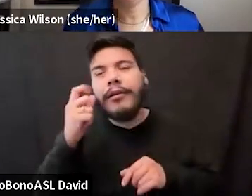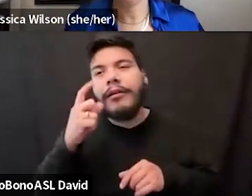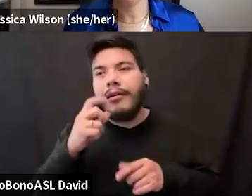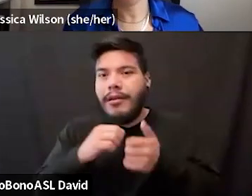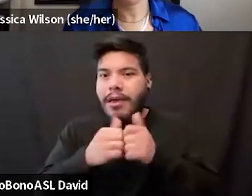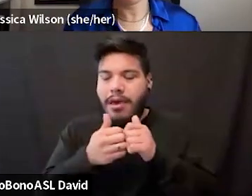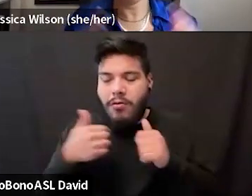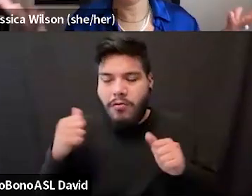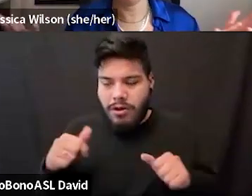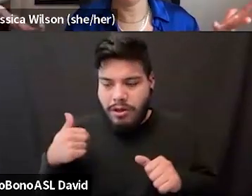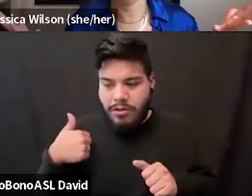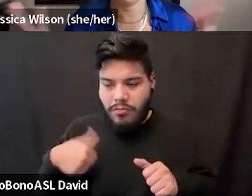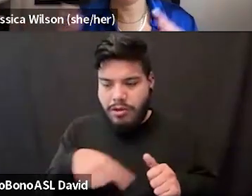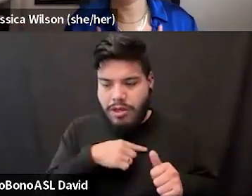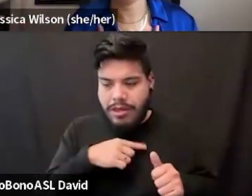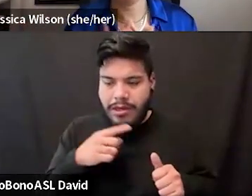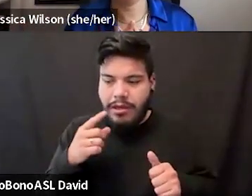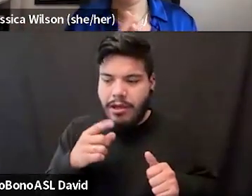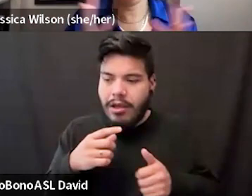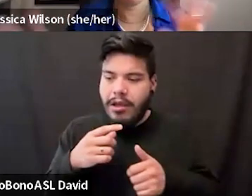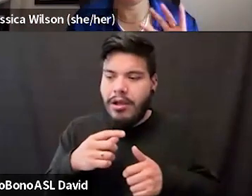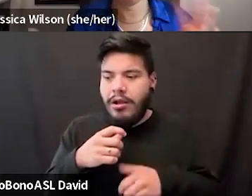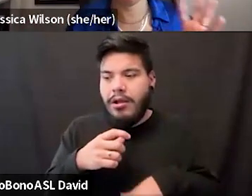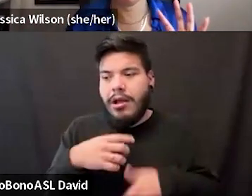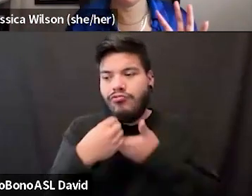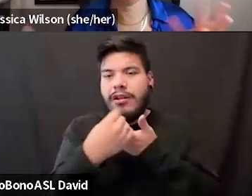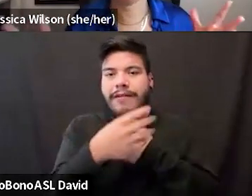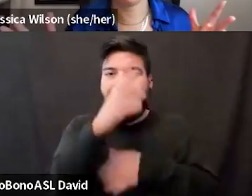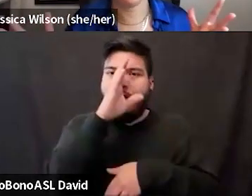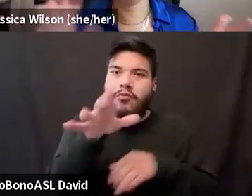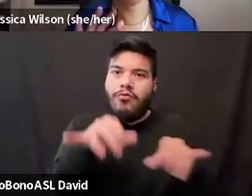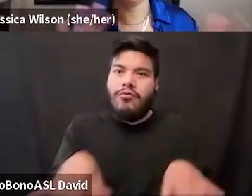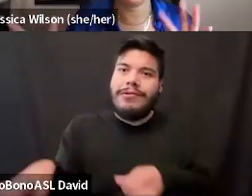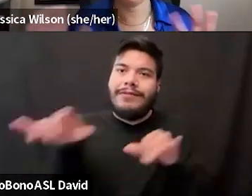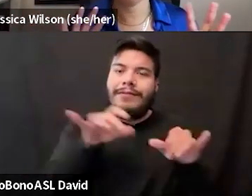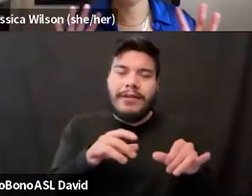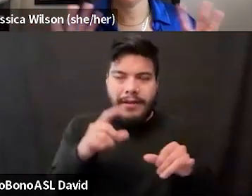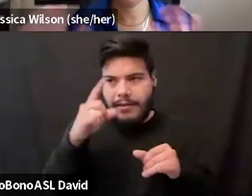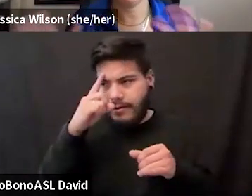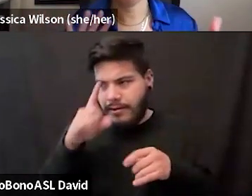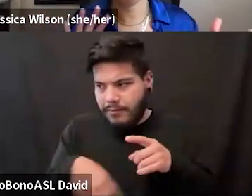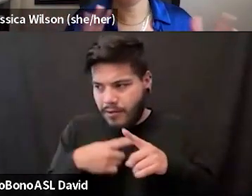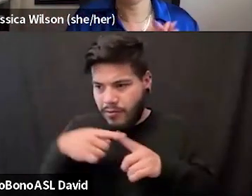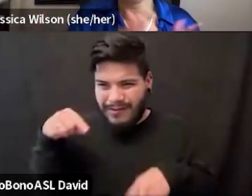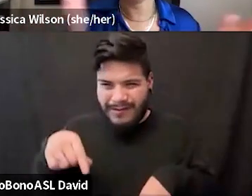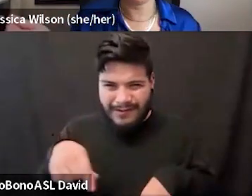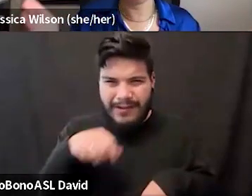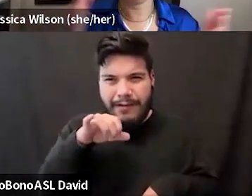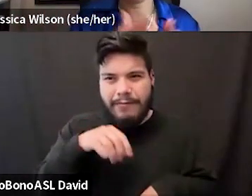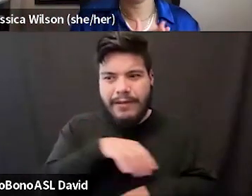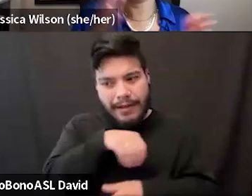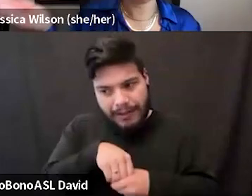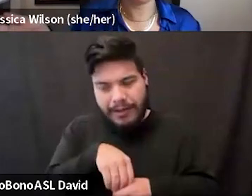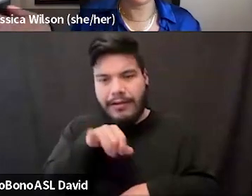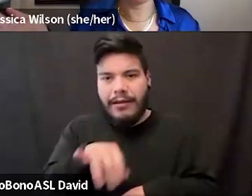like outside of heteronormativity, like think about this and being in that type of community and not